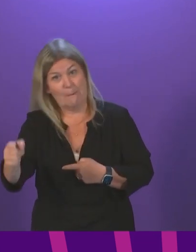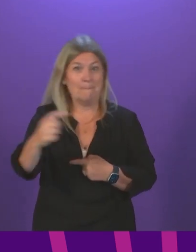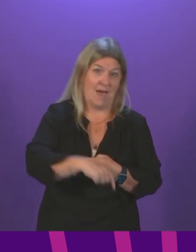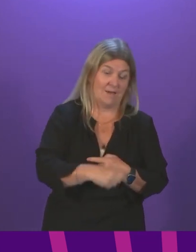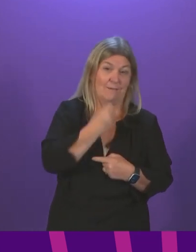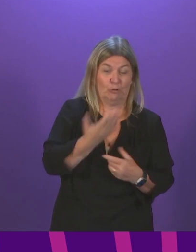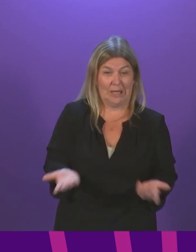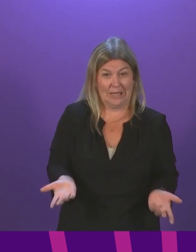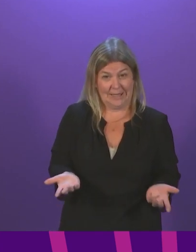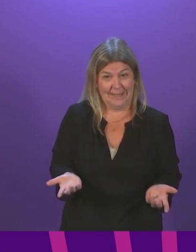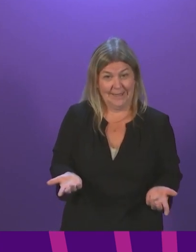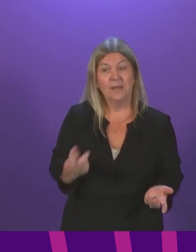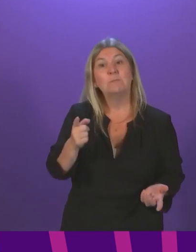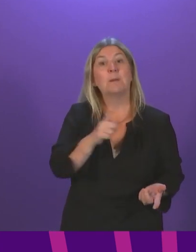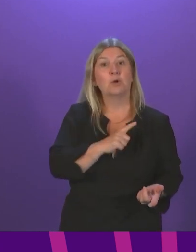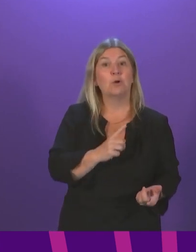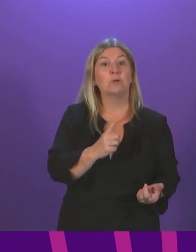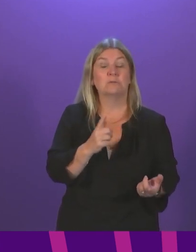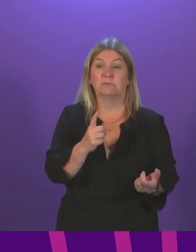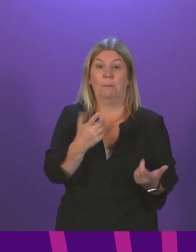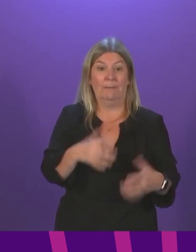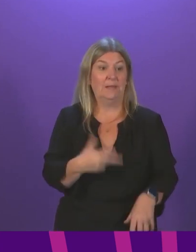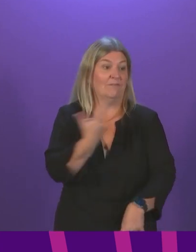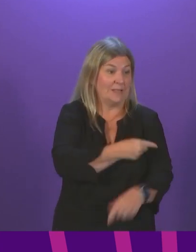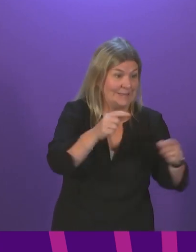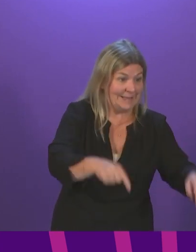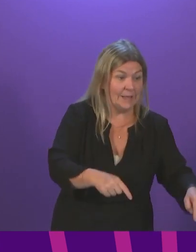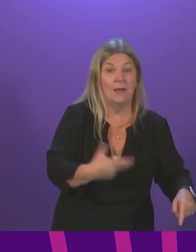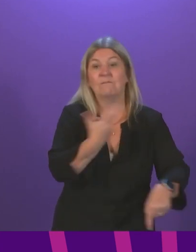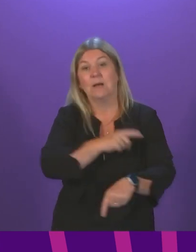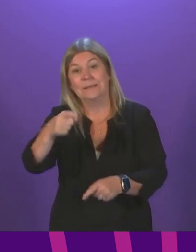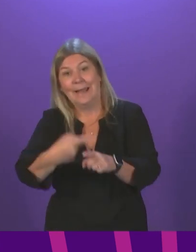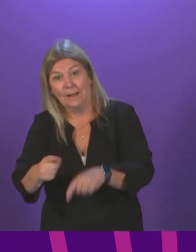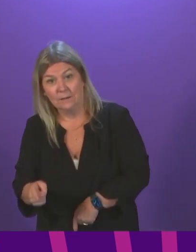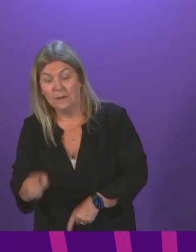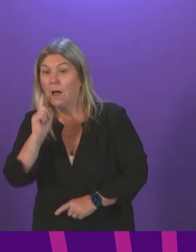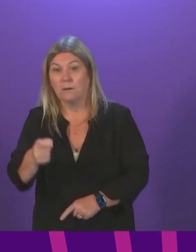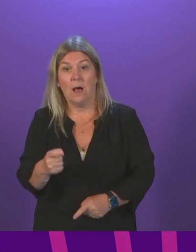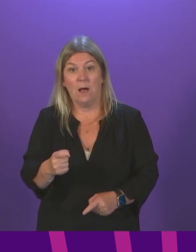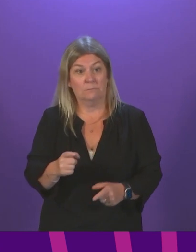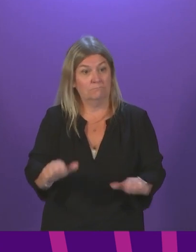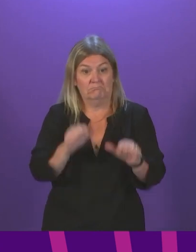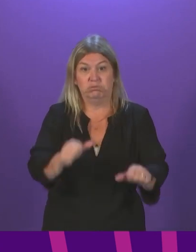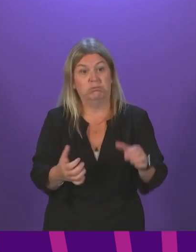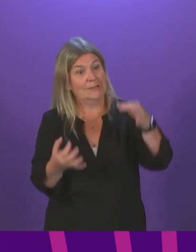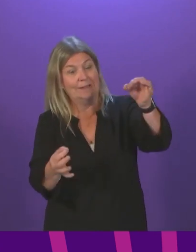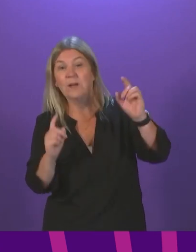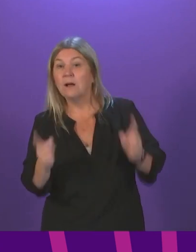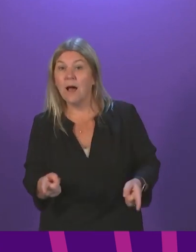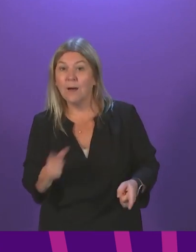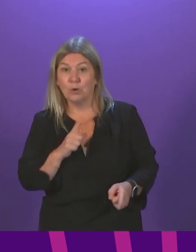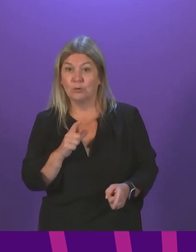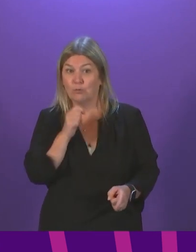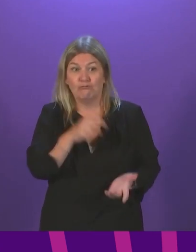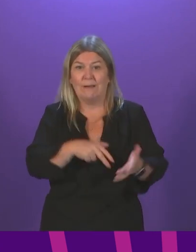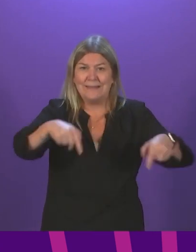because they're registered with a GP in Scotland. They can't get a vaccine certificate from NHS Scotland because there's no record of their vaccination. I'm